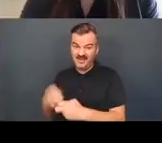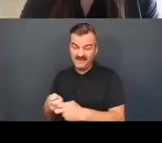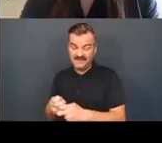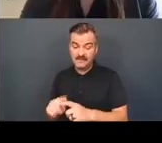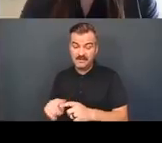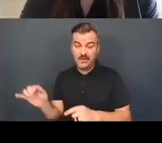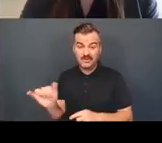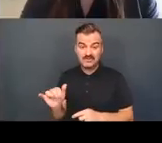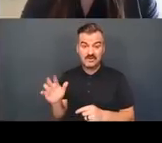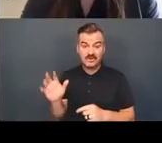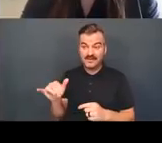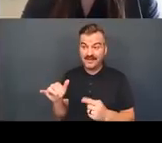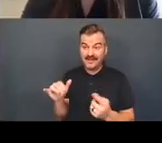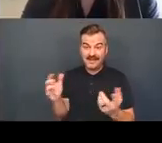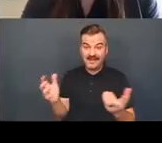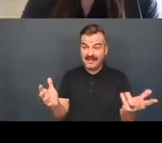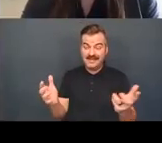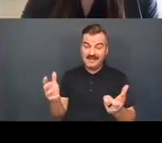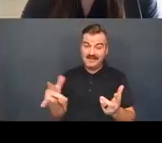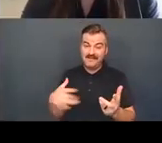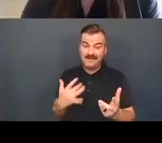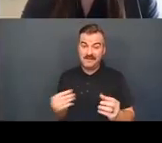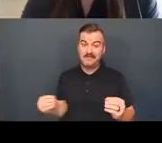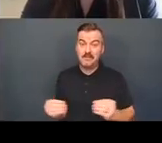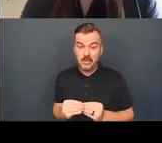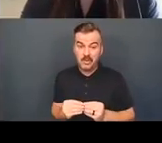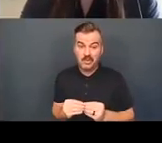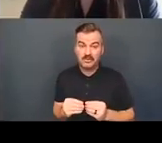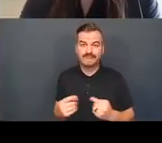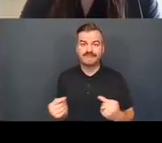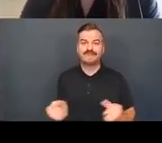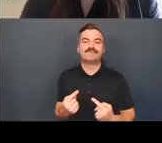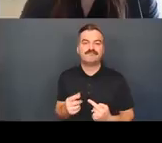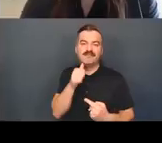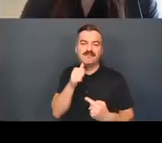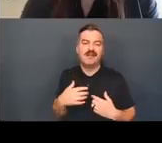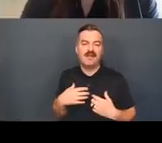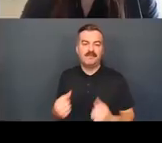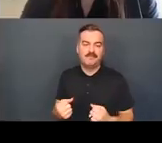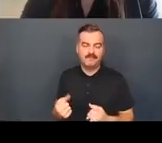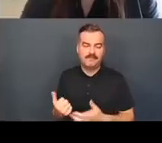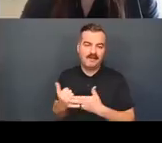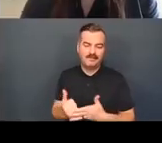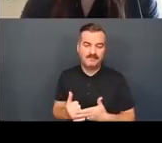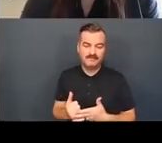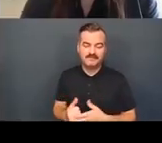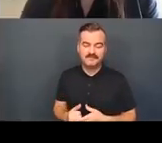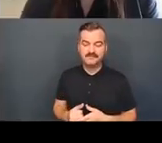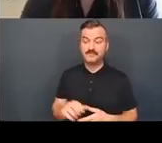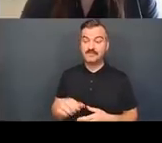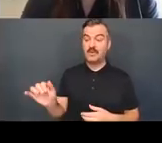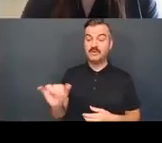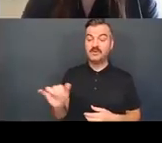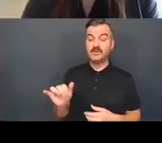the medical encounter may be more traumatizing than healing. Further self-reported benefits from telemedicine